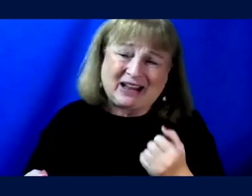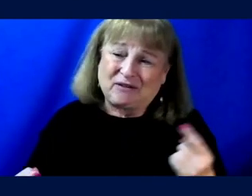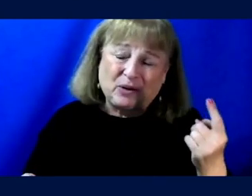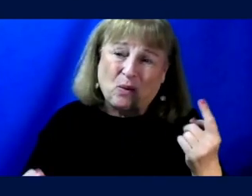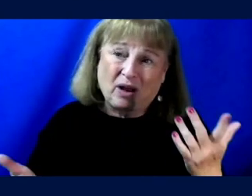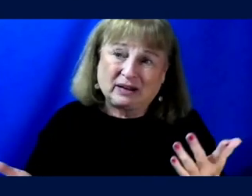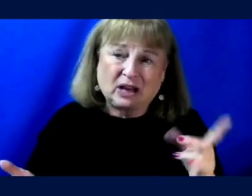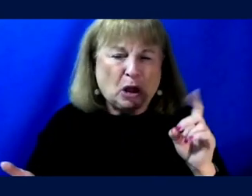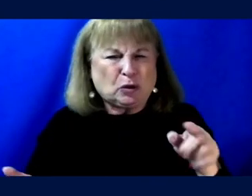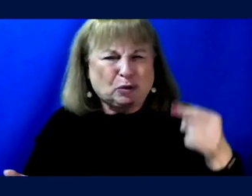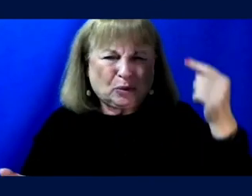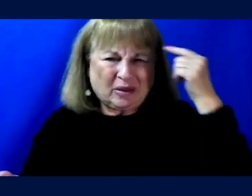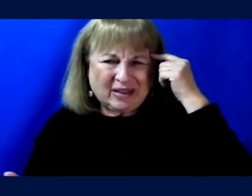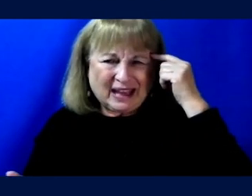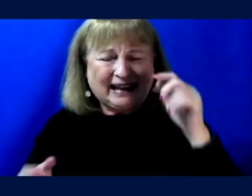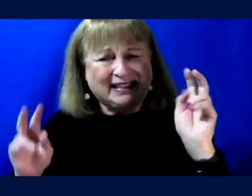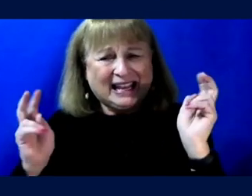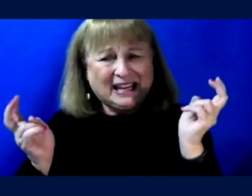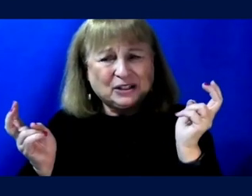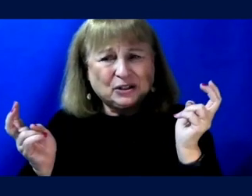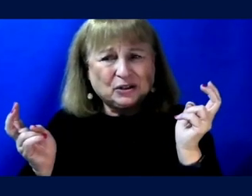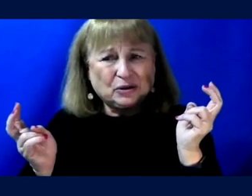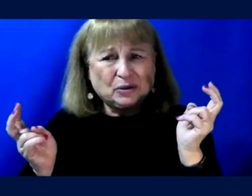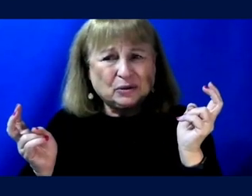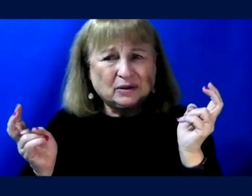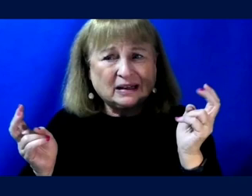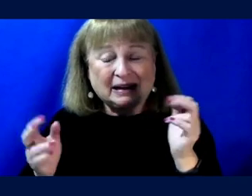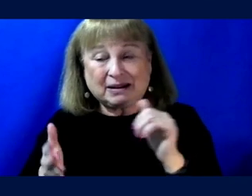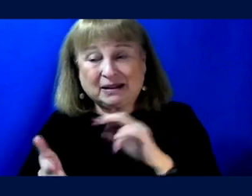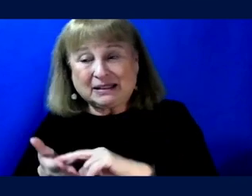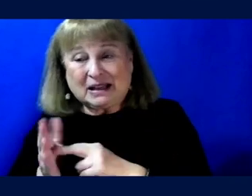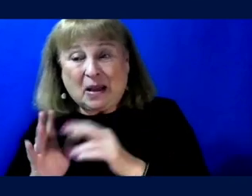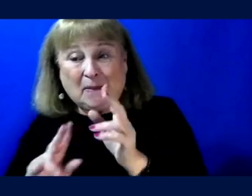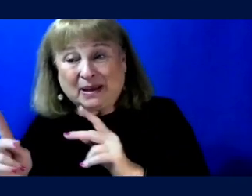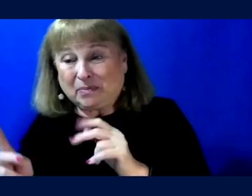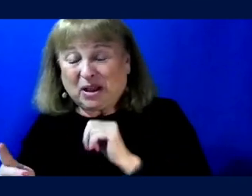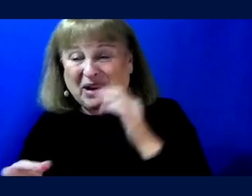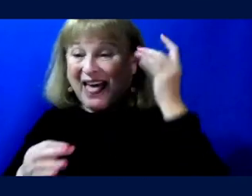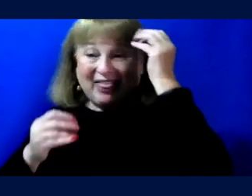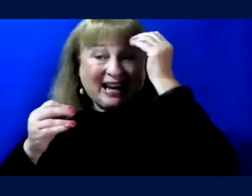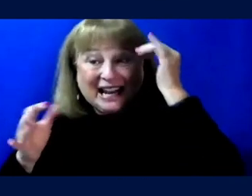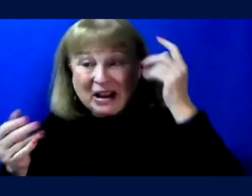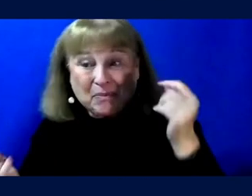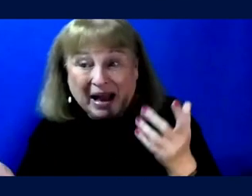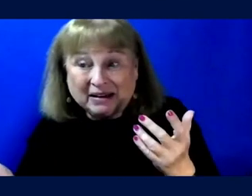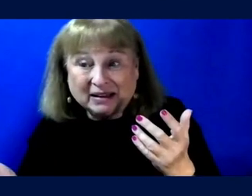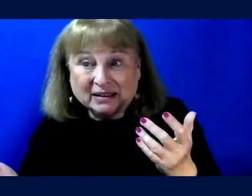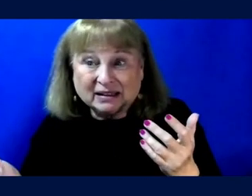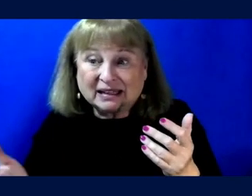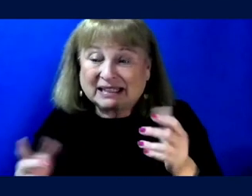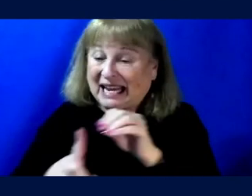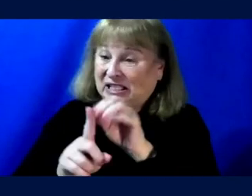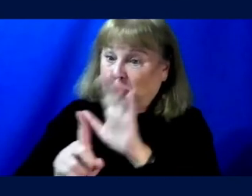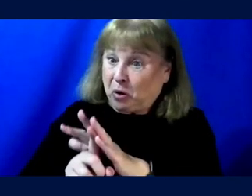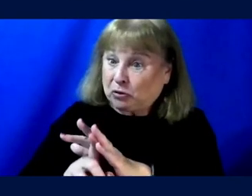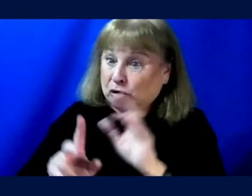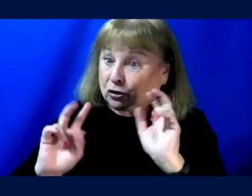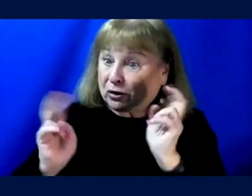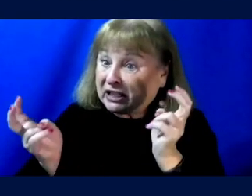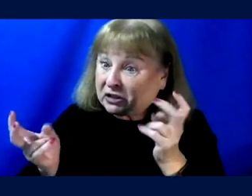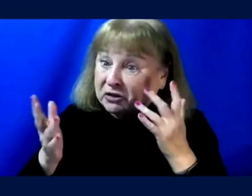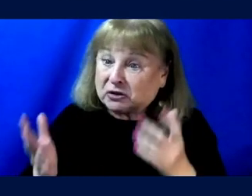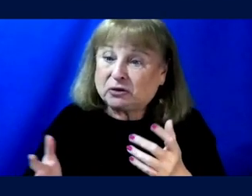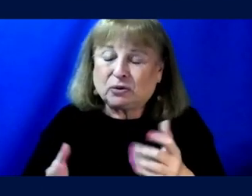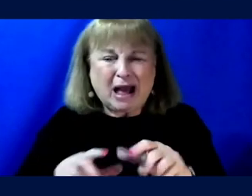Do you think that the issue is that people are just not thinking about it? Like, is it an exposure issue? Is it